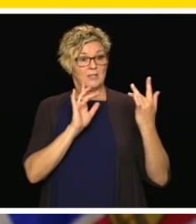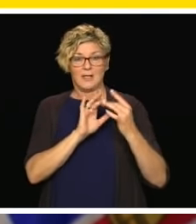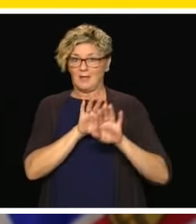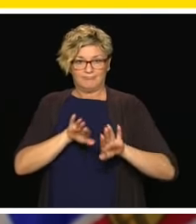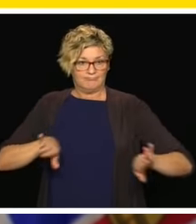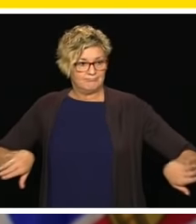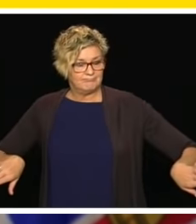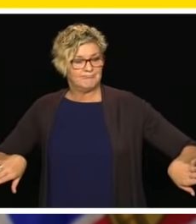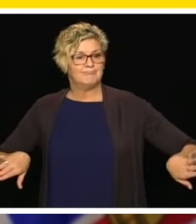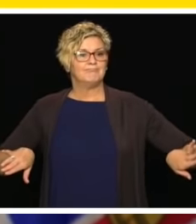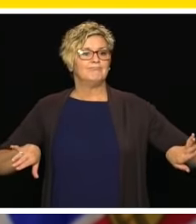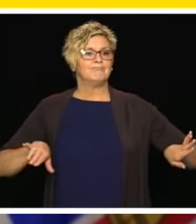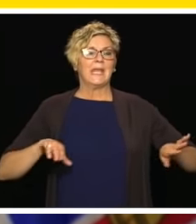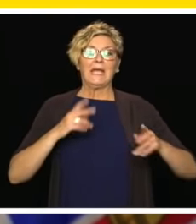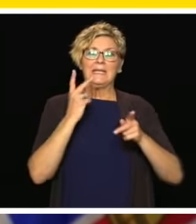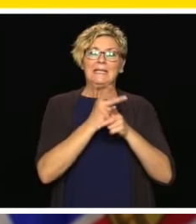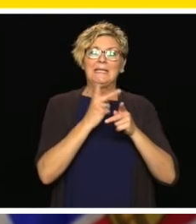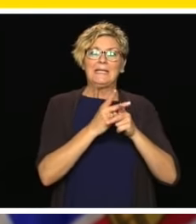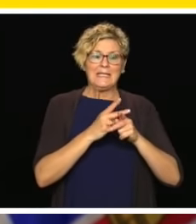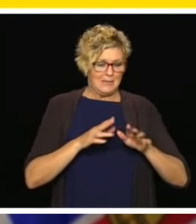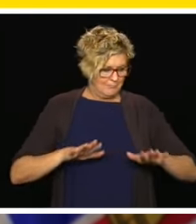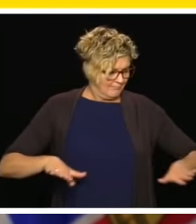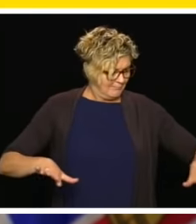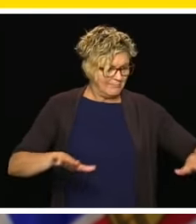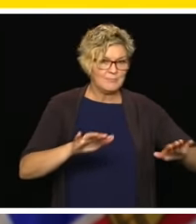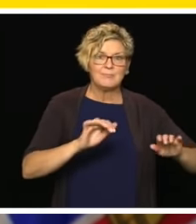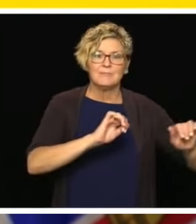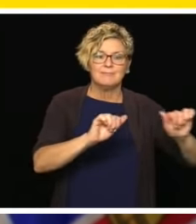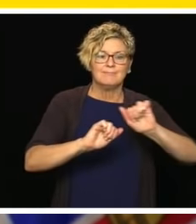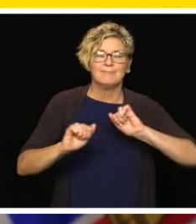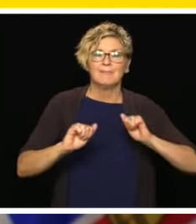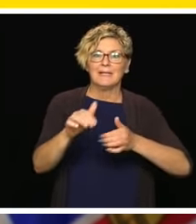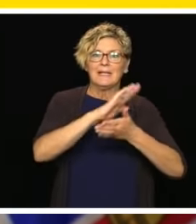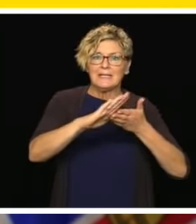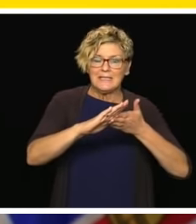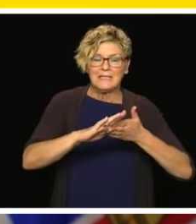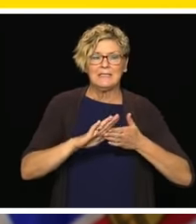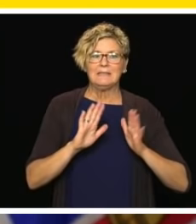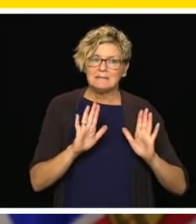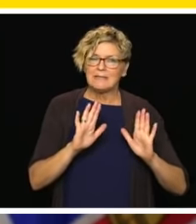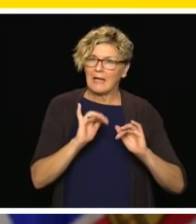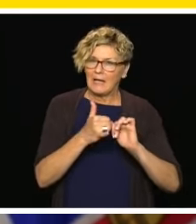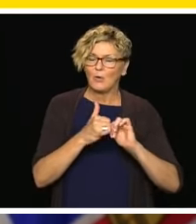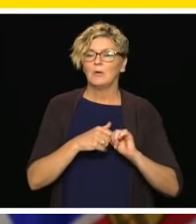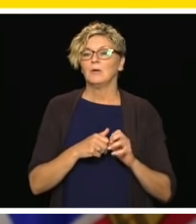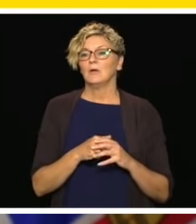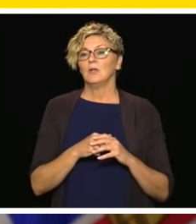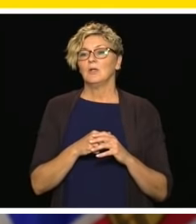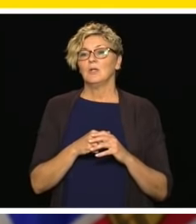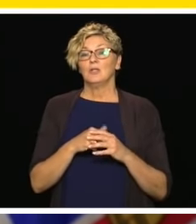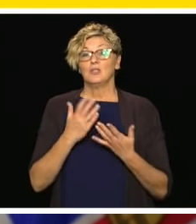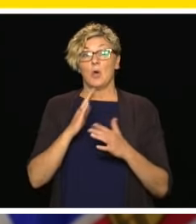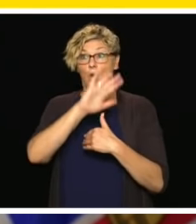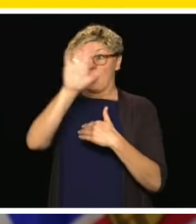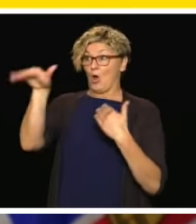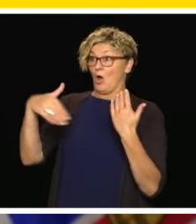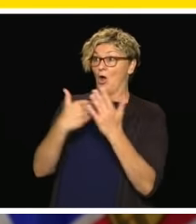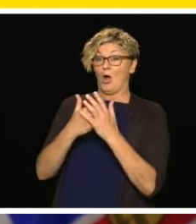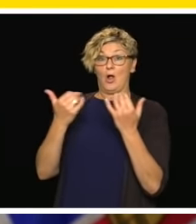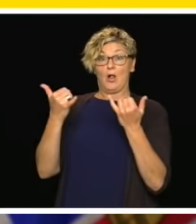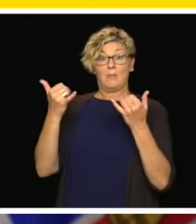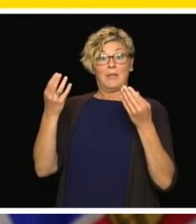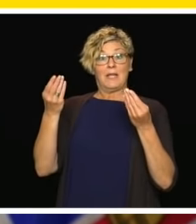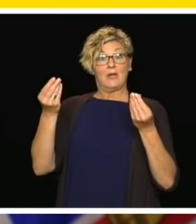important. So, it's unlikely that all of the playgrounds will be open for all use, but we will